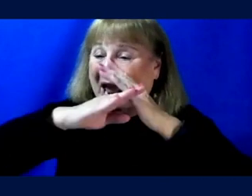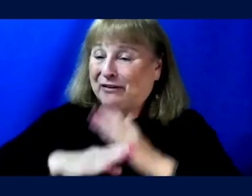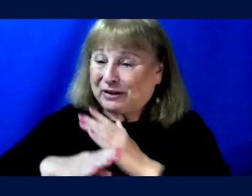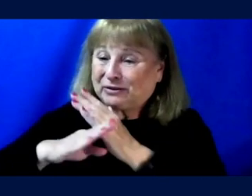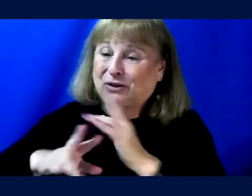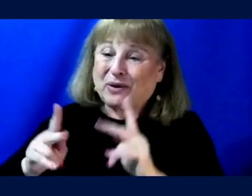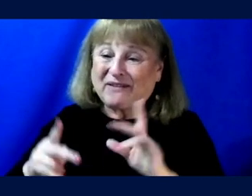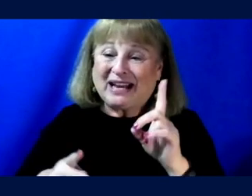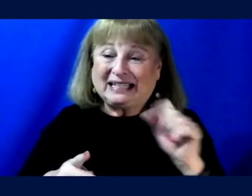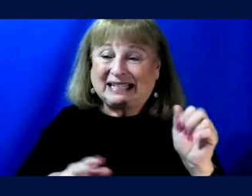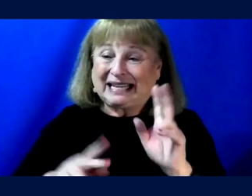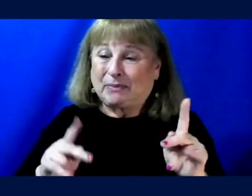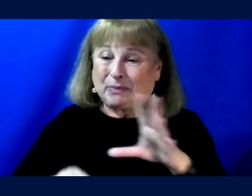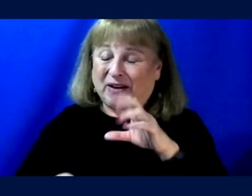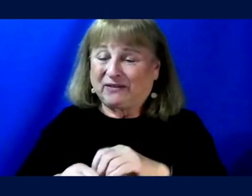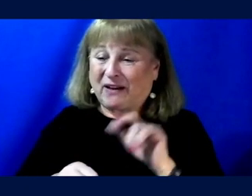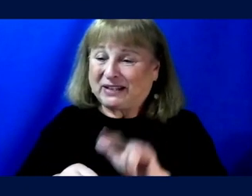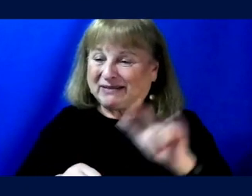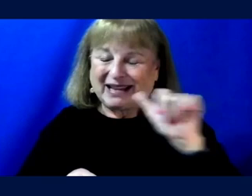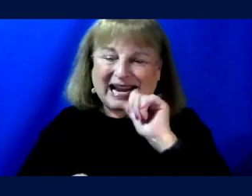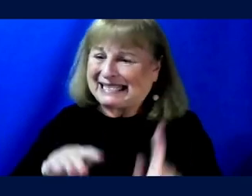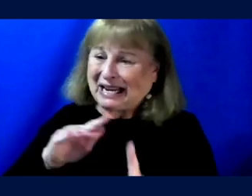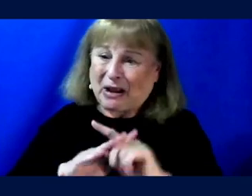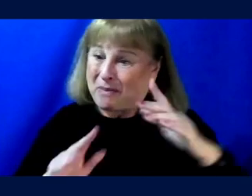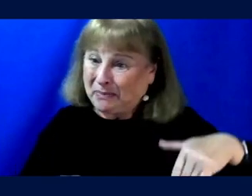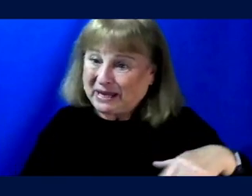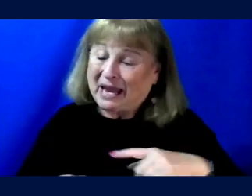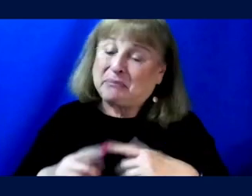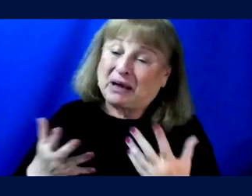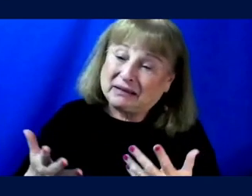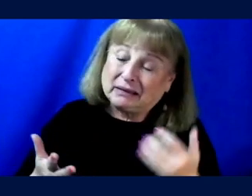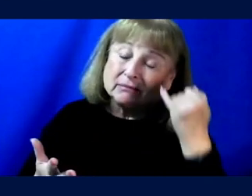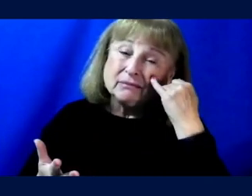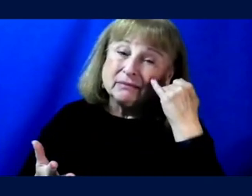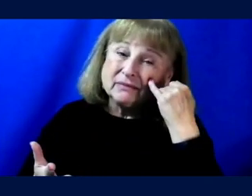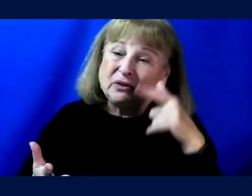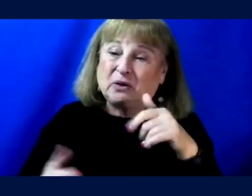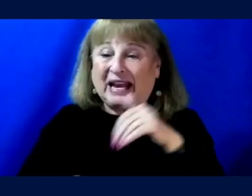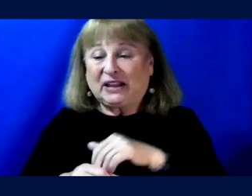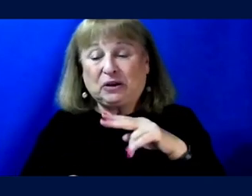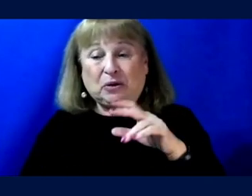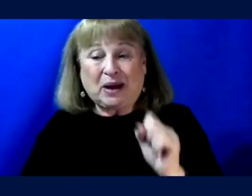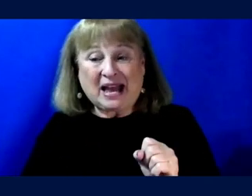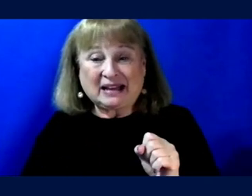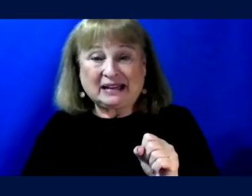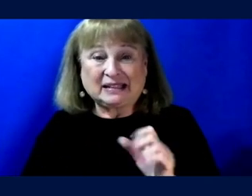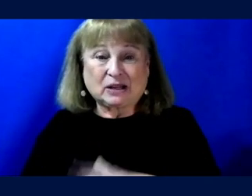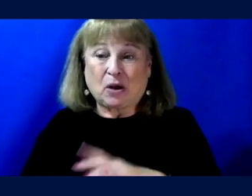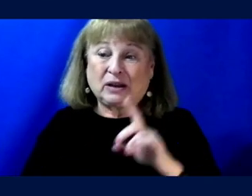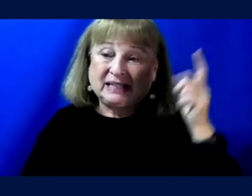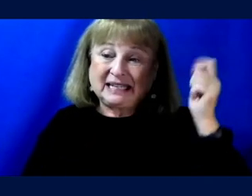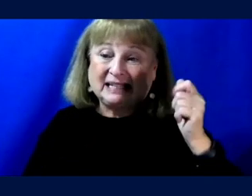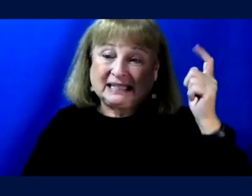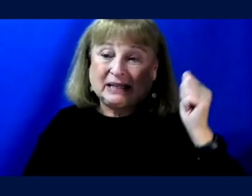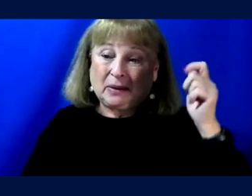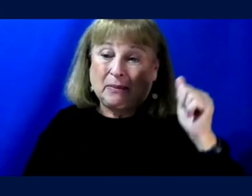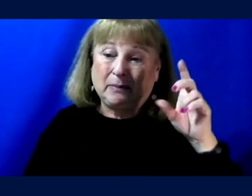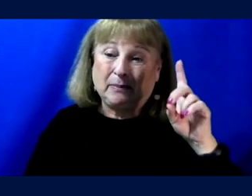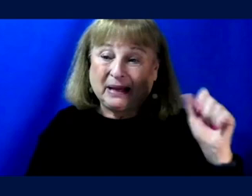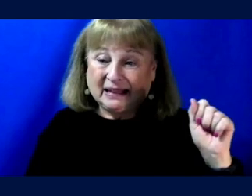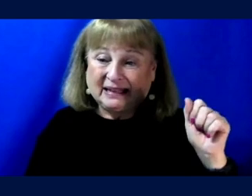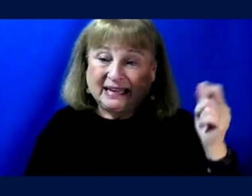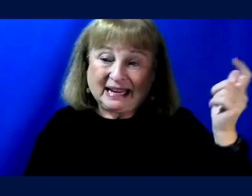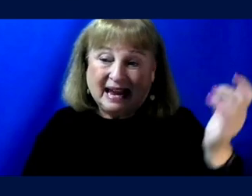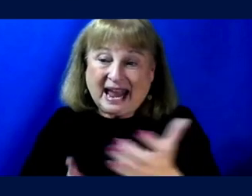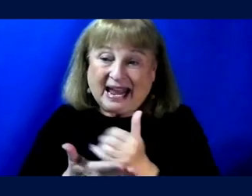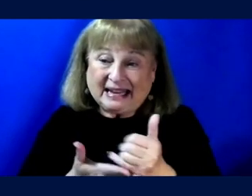uh, involved in spaceflight, which I don't think has come up yet. But, you know, if, uh, let's say you're in the U S on disability income benefits,